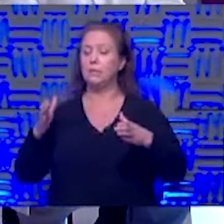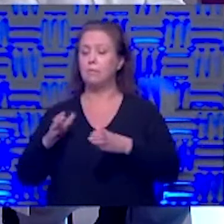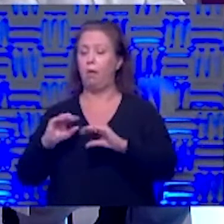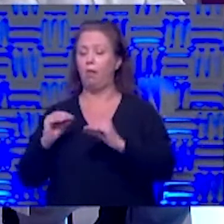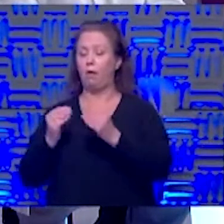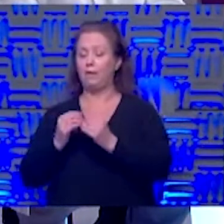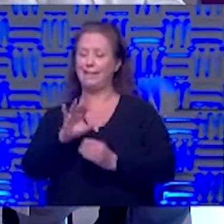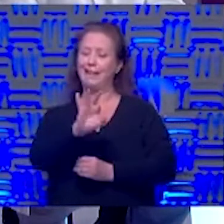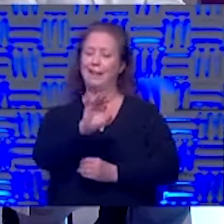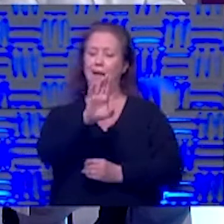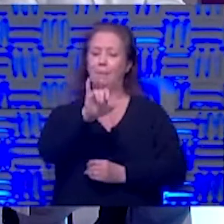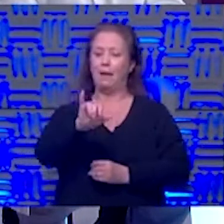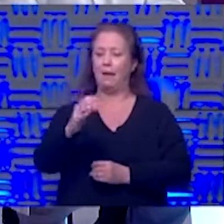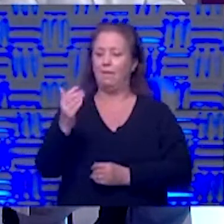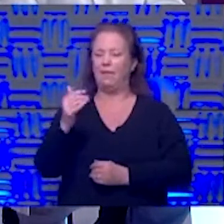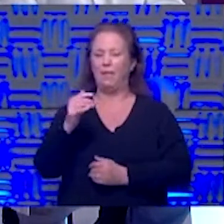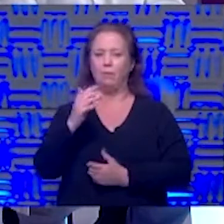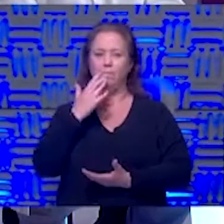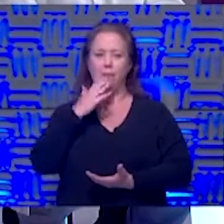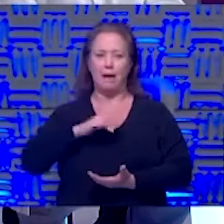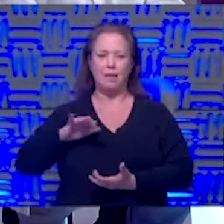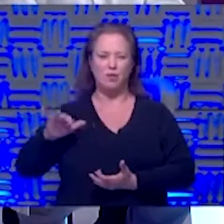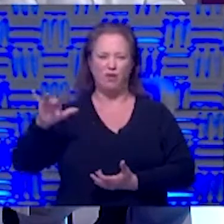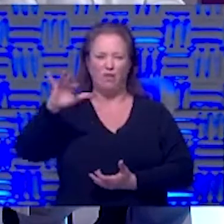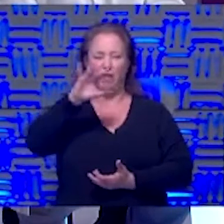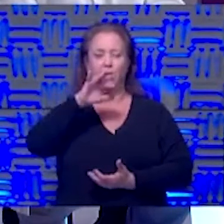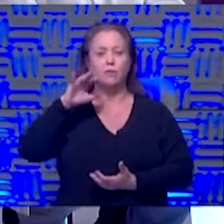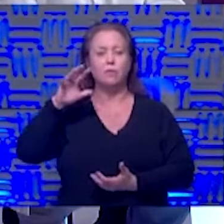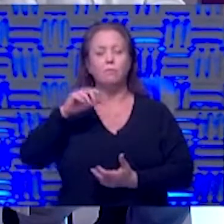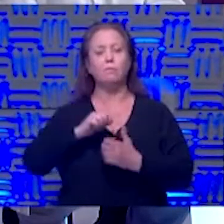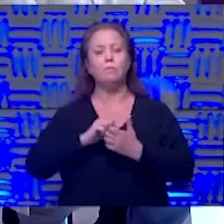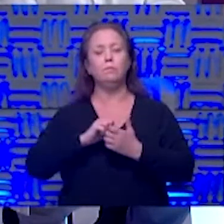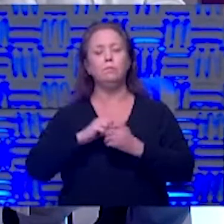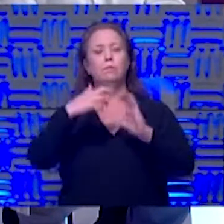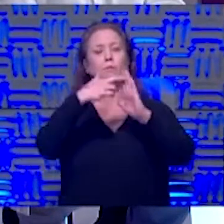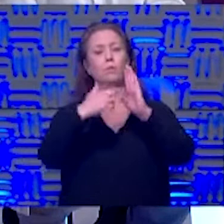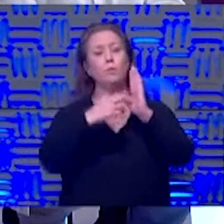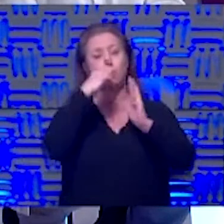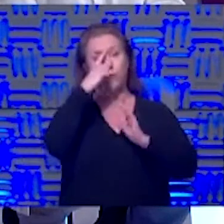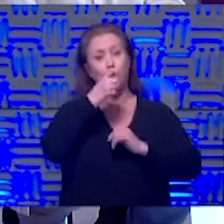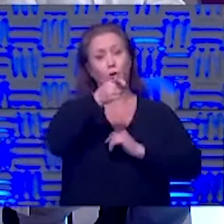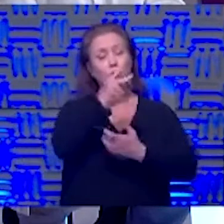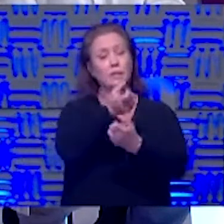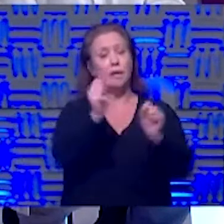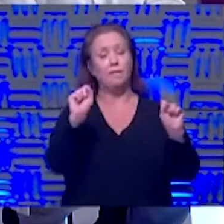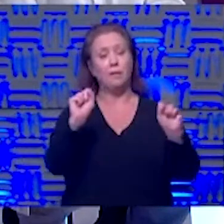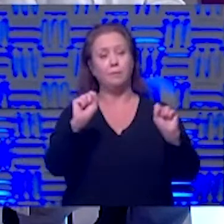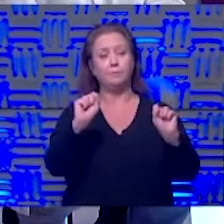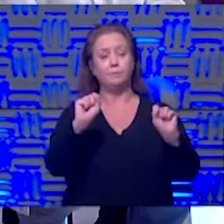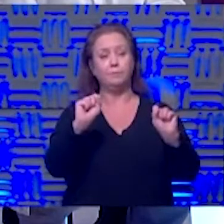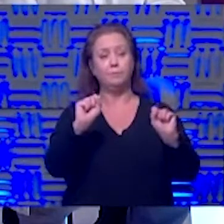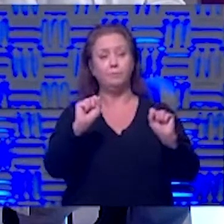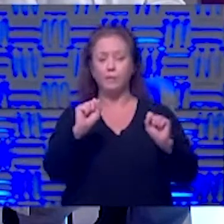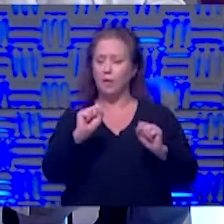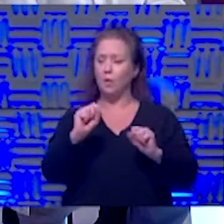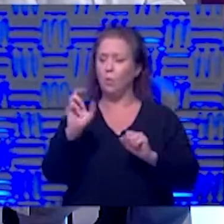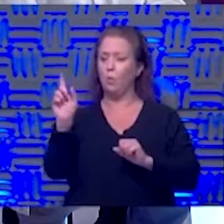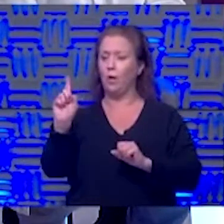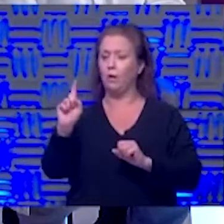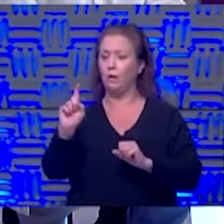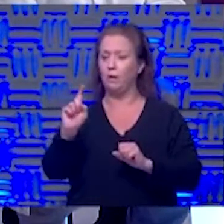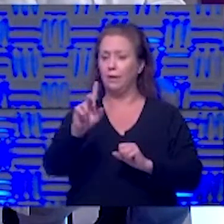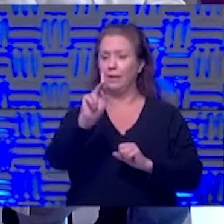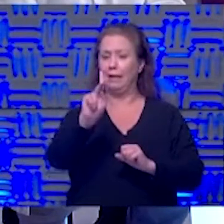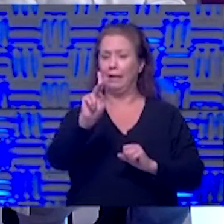15 with poor circulation she wants to know what are some protocols for her and safety also where to maybe find them probably